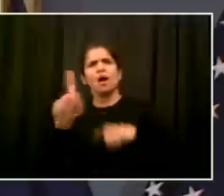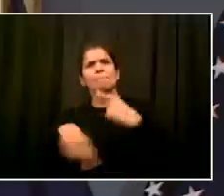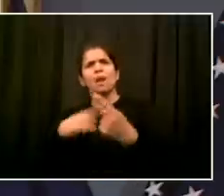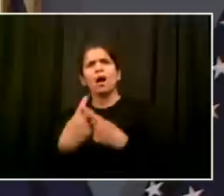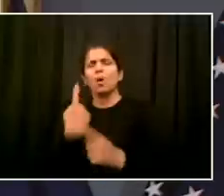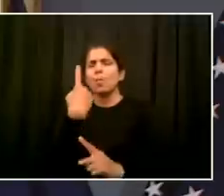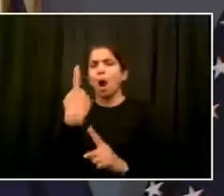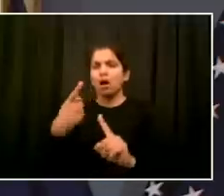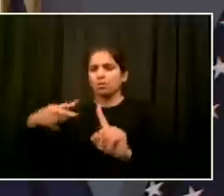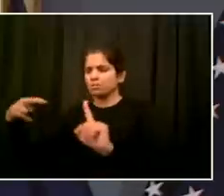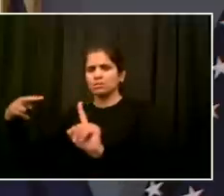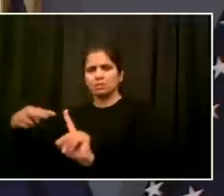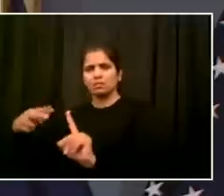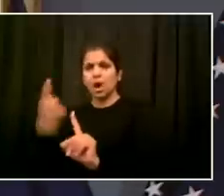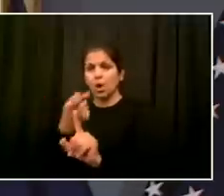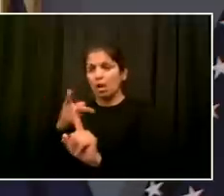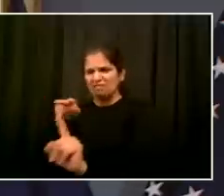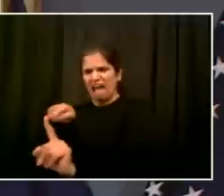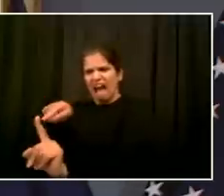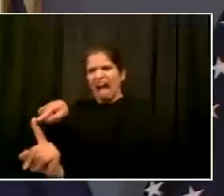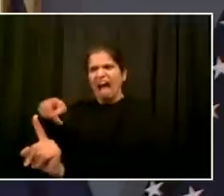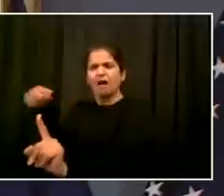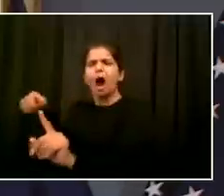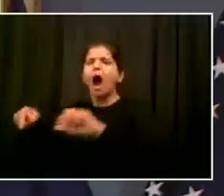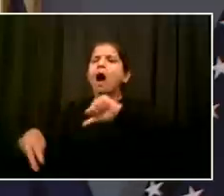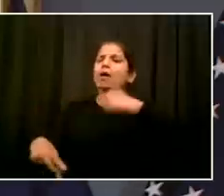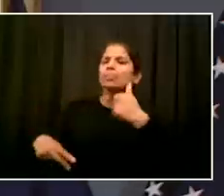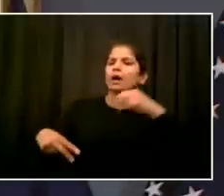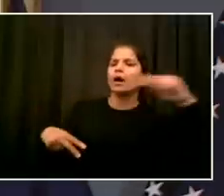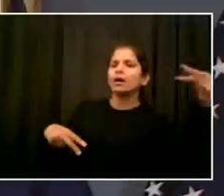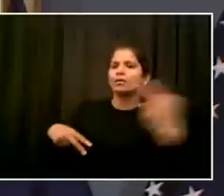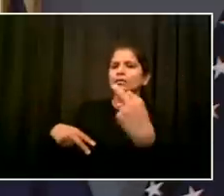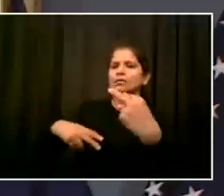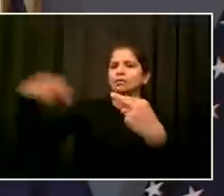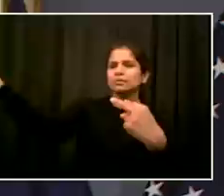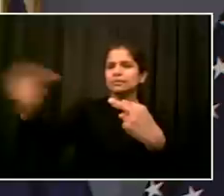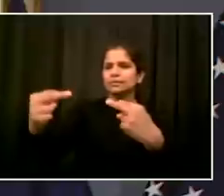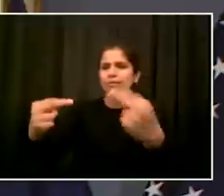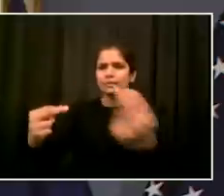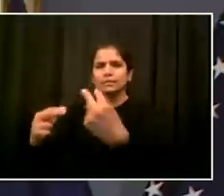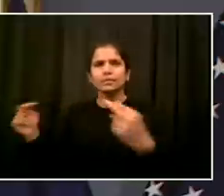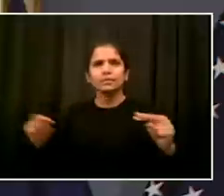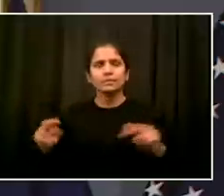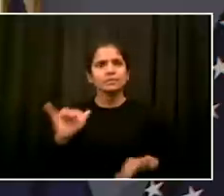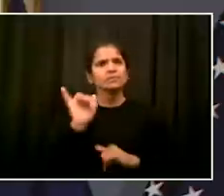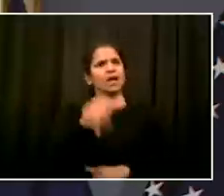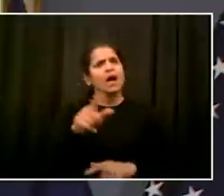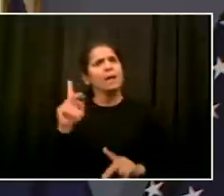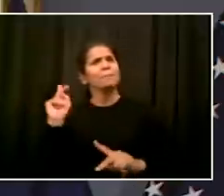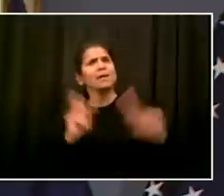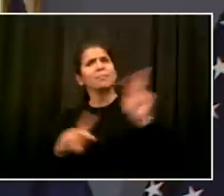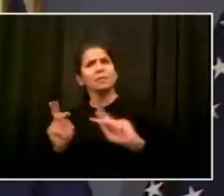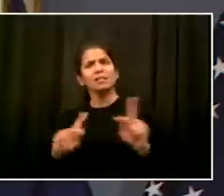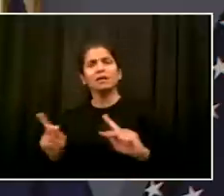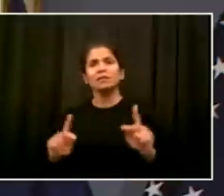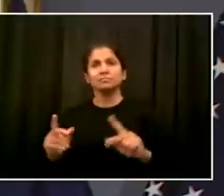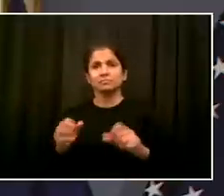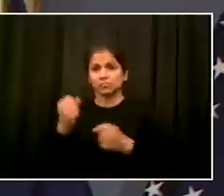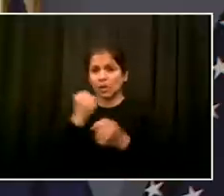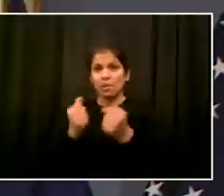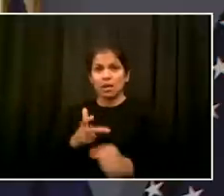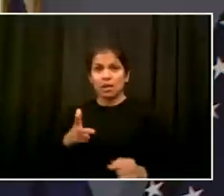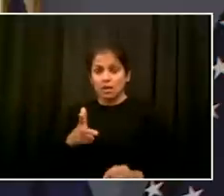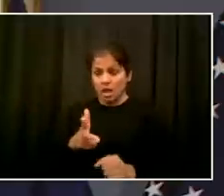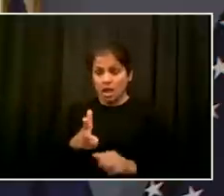ourselves. If you, Gloria, or anyone else was inside that police vehicle surrounded by people, you would have had a really